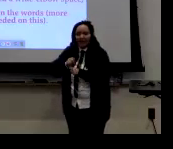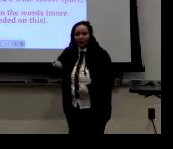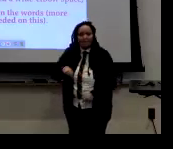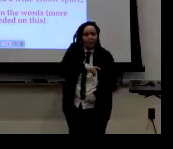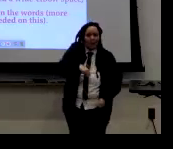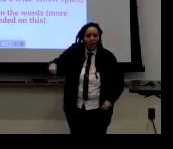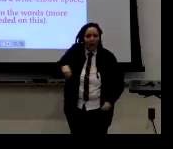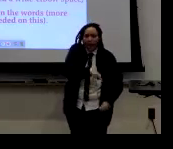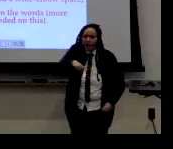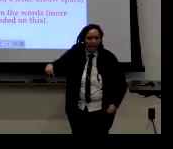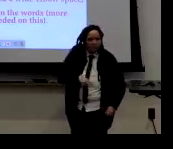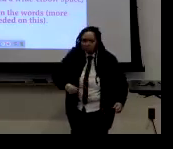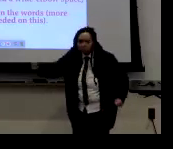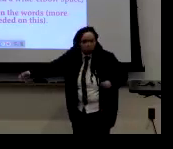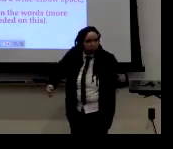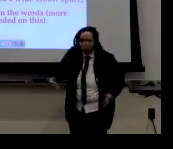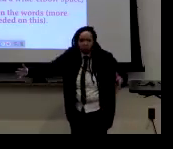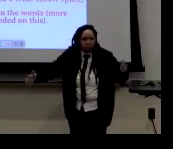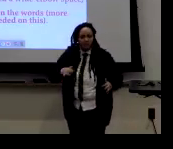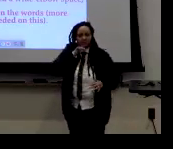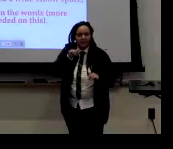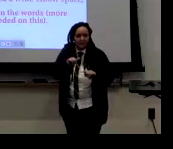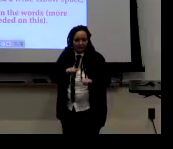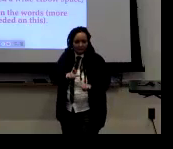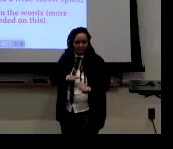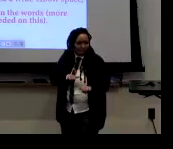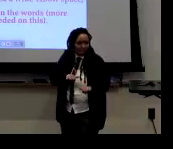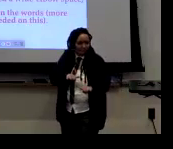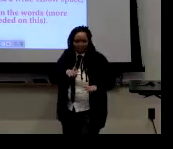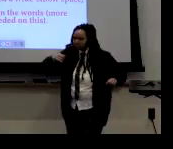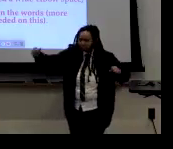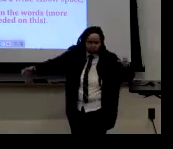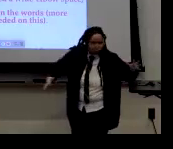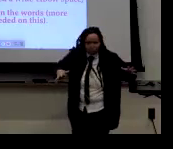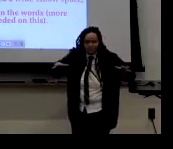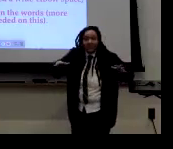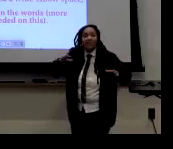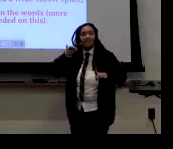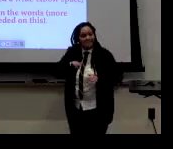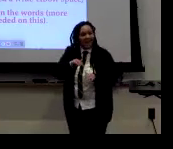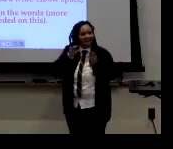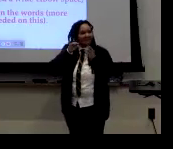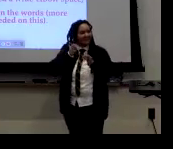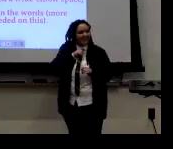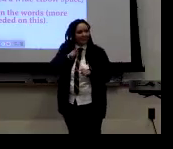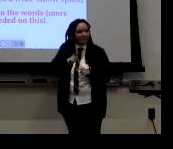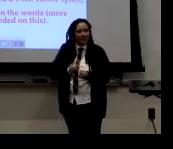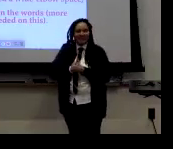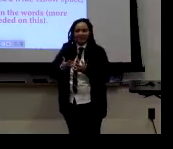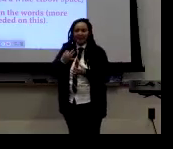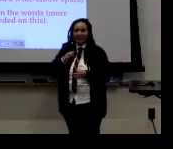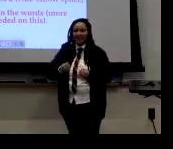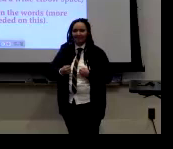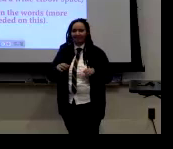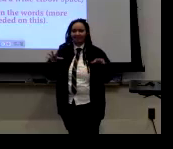thumb out, you know, she was actually moving around when she was signing the story, but you know, I caught her in one, in one moment in that photo.